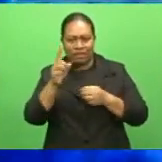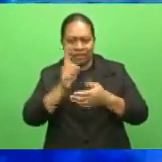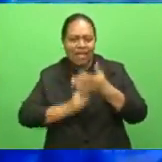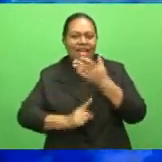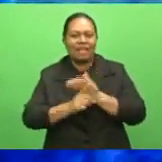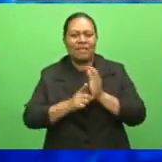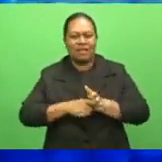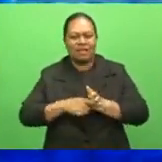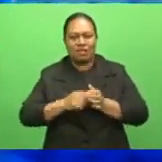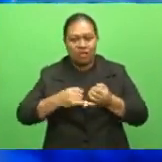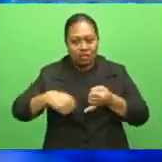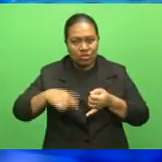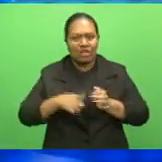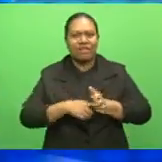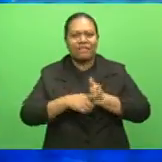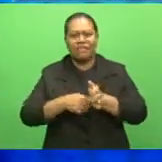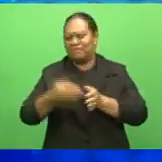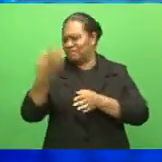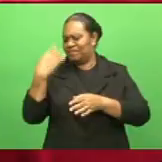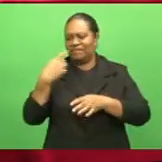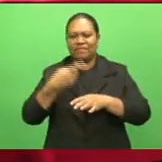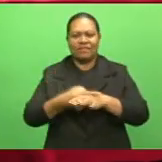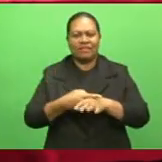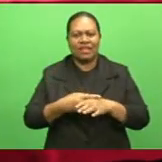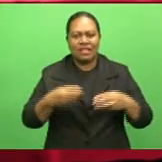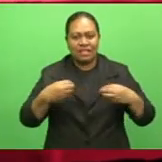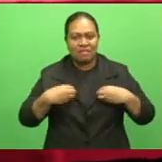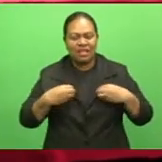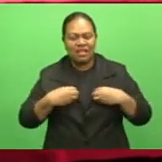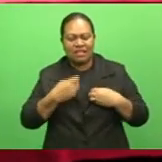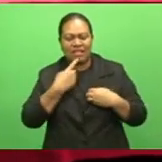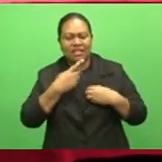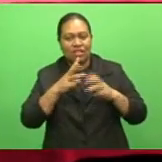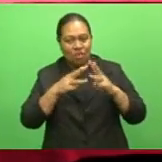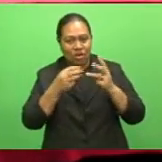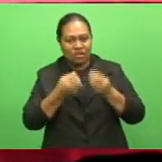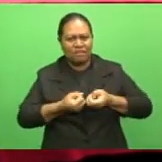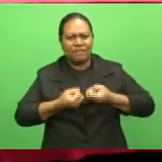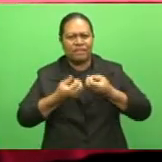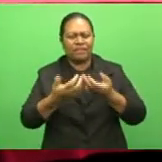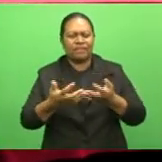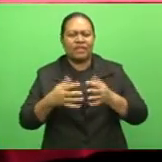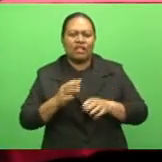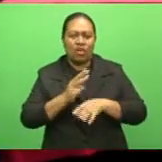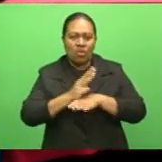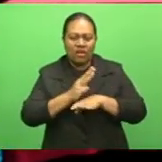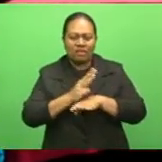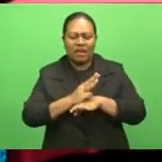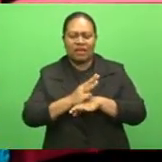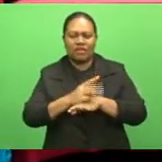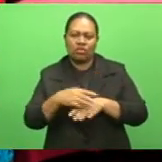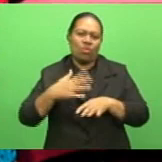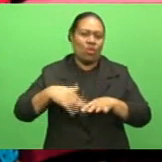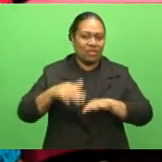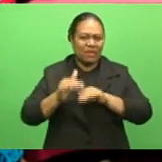and Lotoka over the past few weeks. Business basics workshop offered by Westpac helps participants understand what is needed to